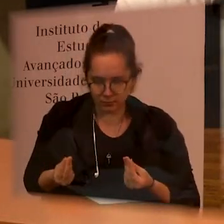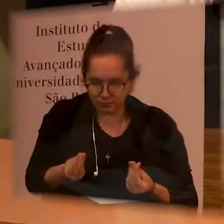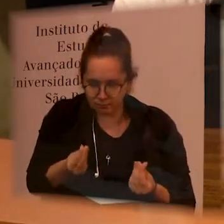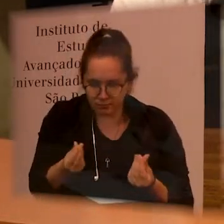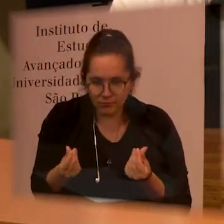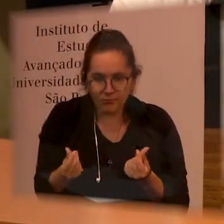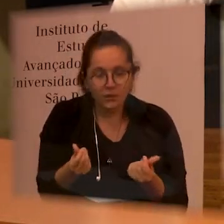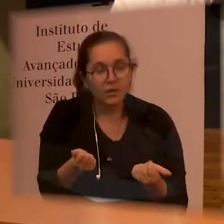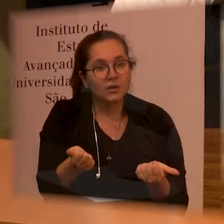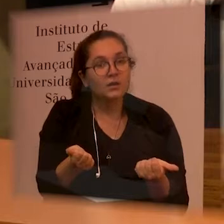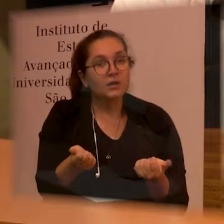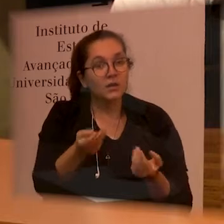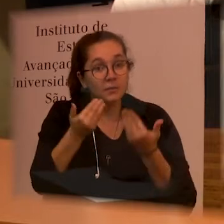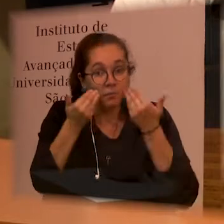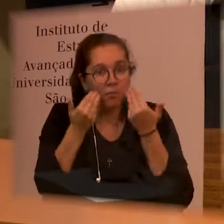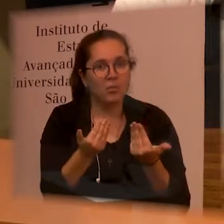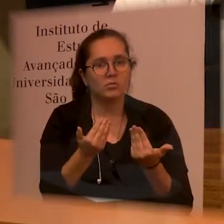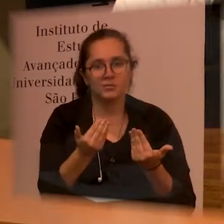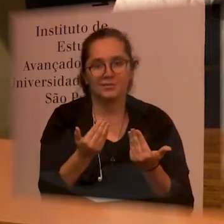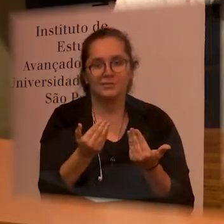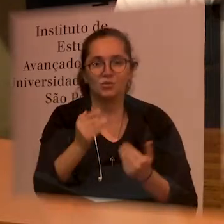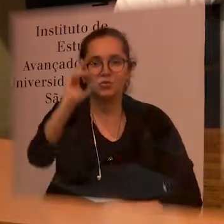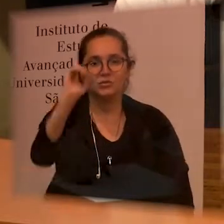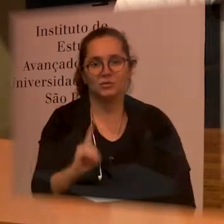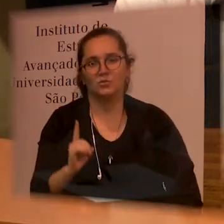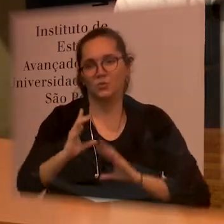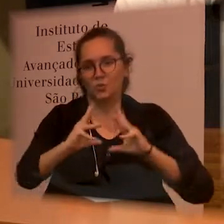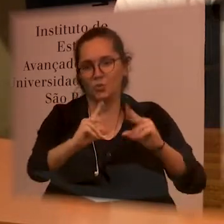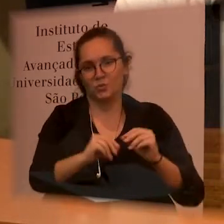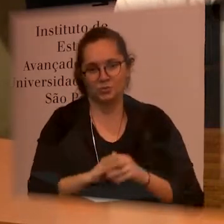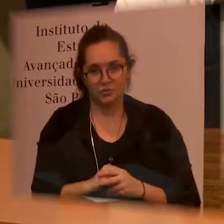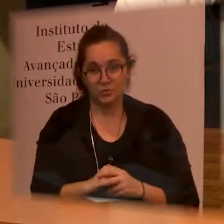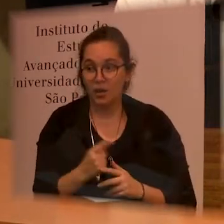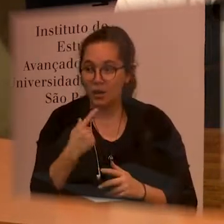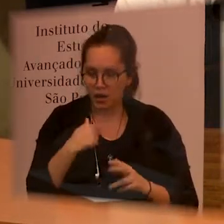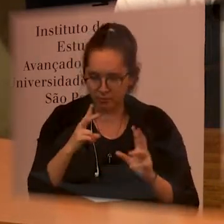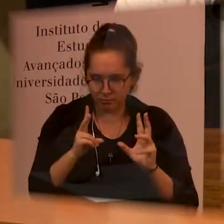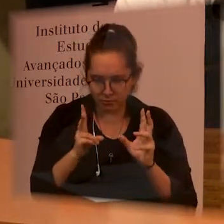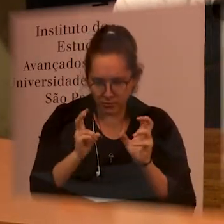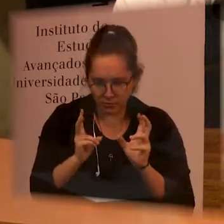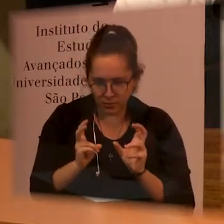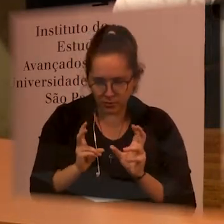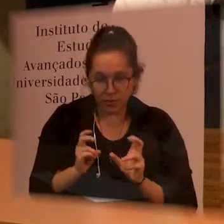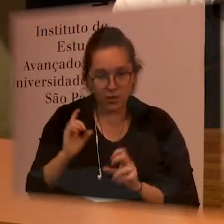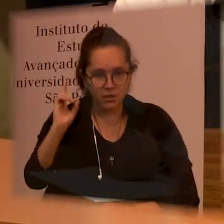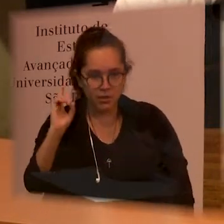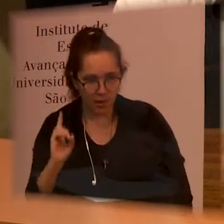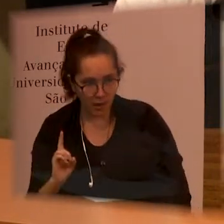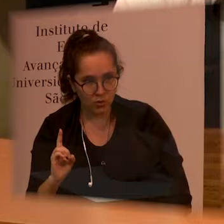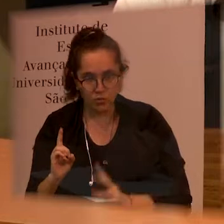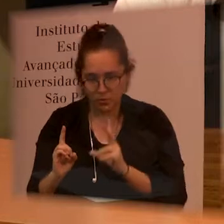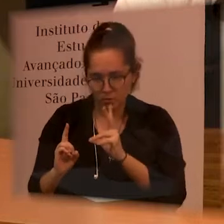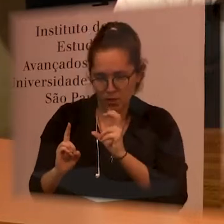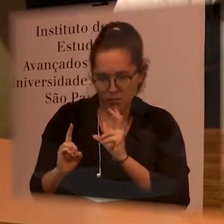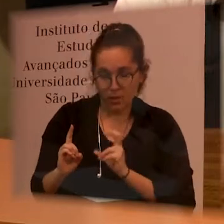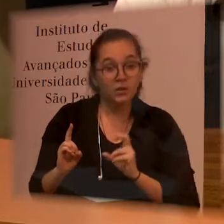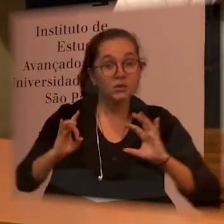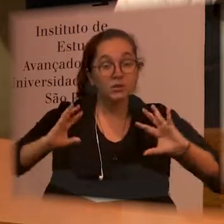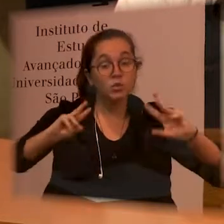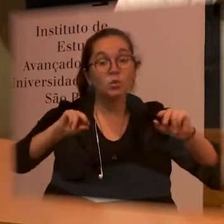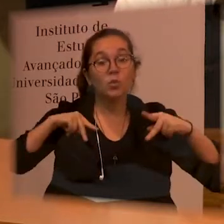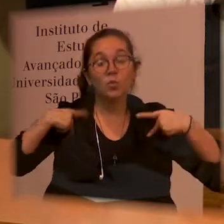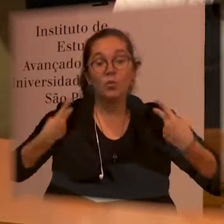which actually address everyone's rights the perception of all human rights